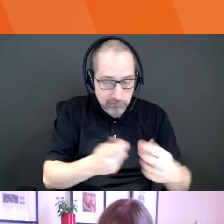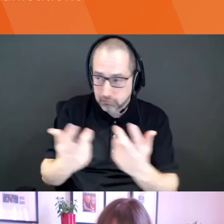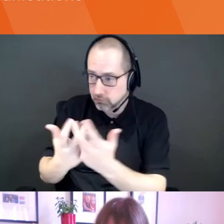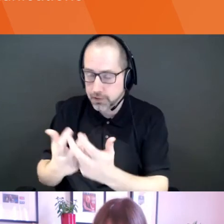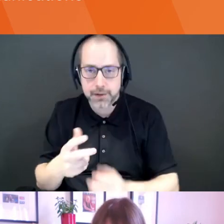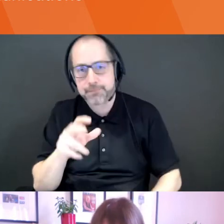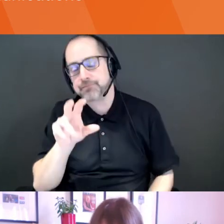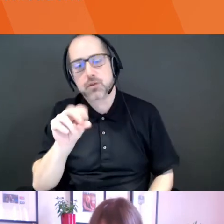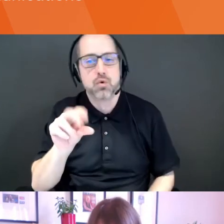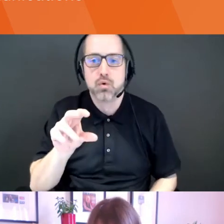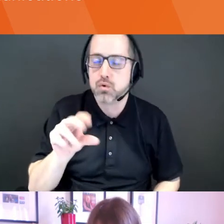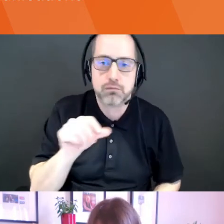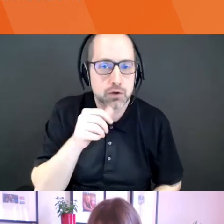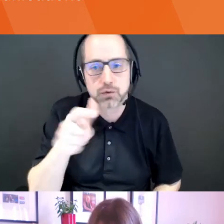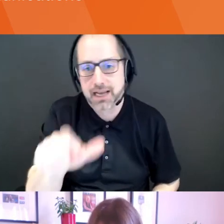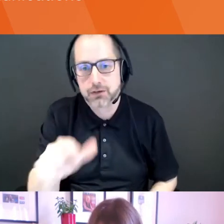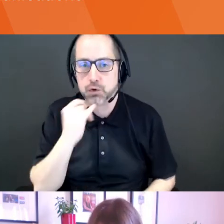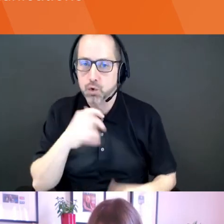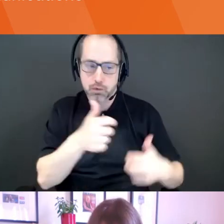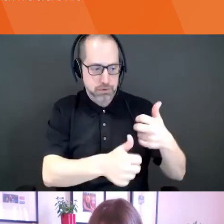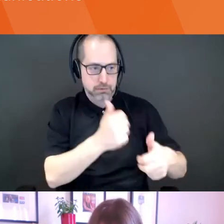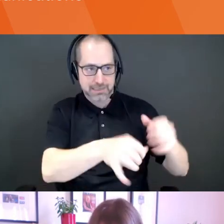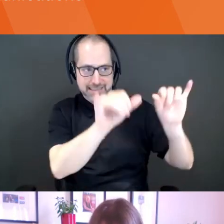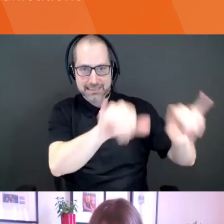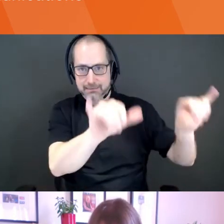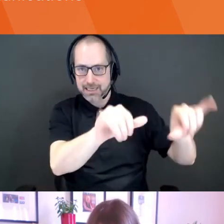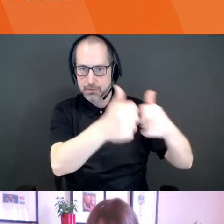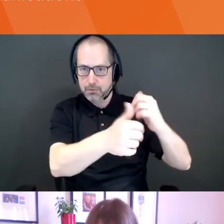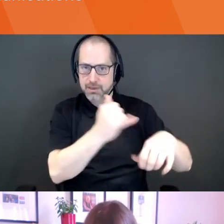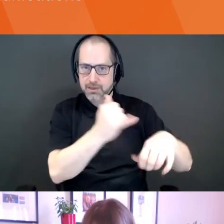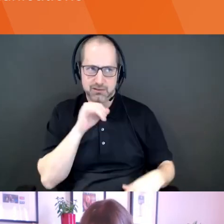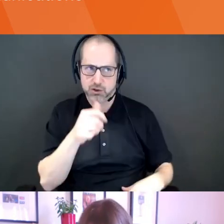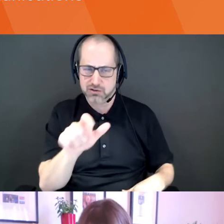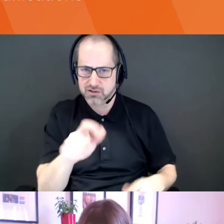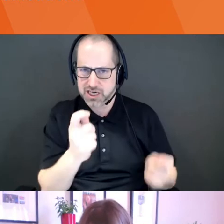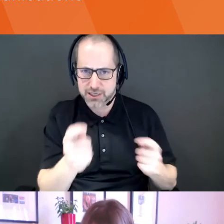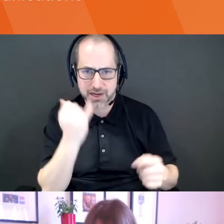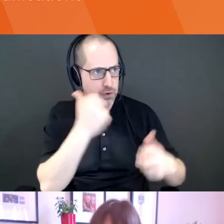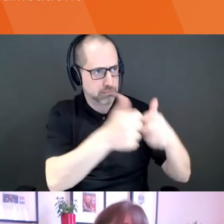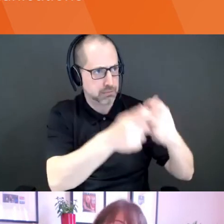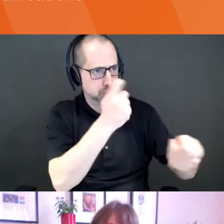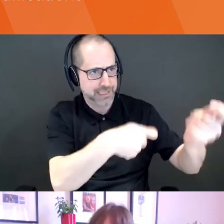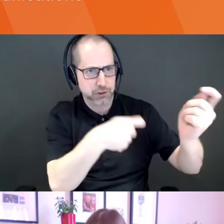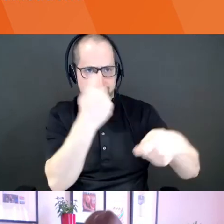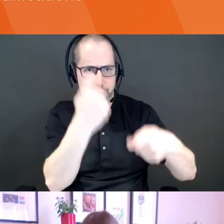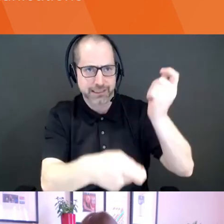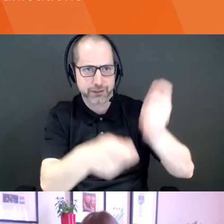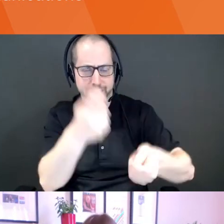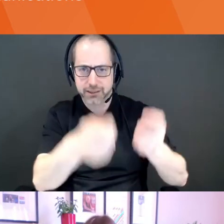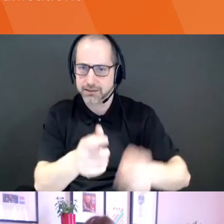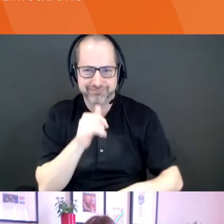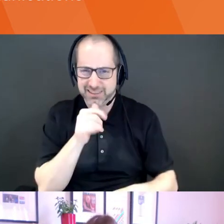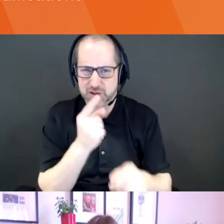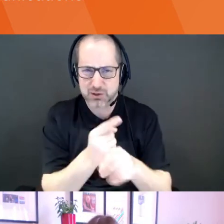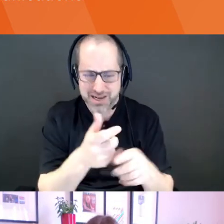shouldn't change. If it does change, then you're not, it's not the right problem you're solving because your market's going to stay the same. Uh, what I would